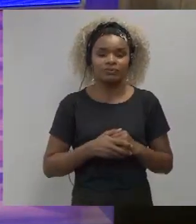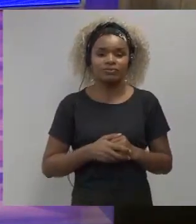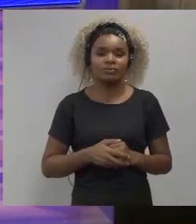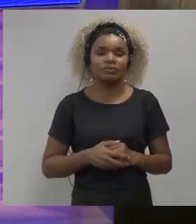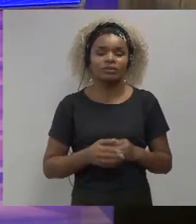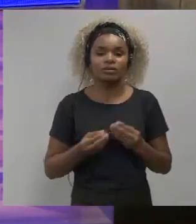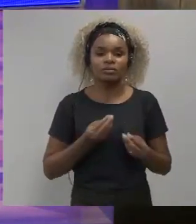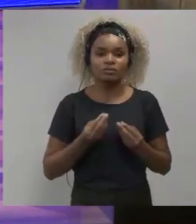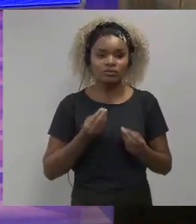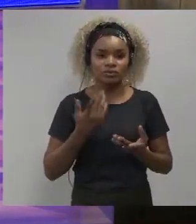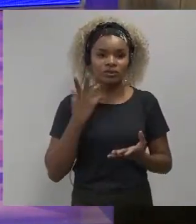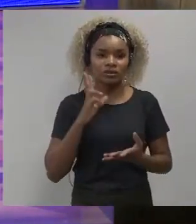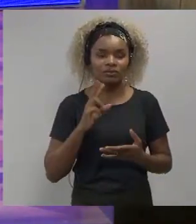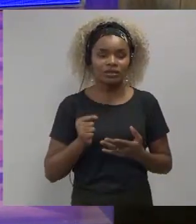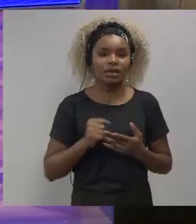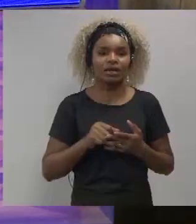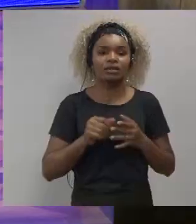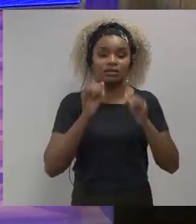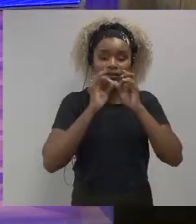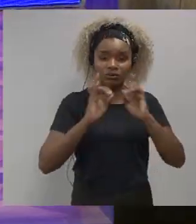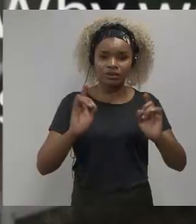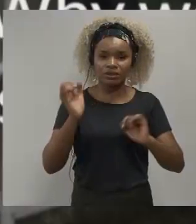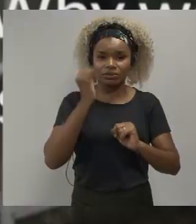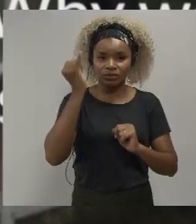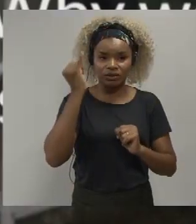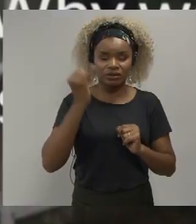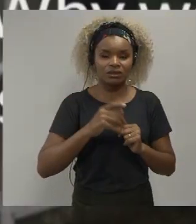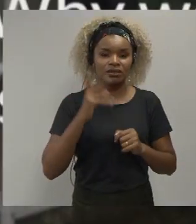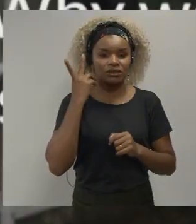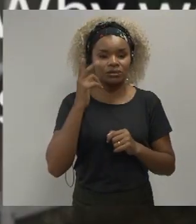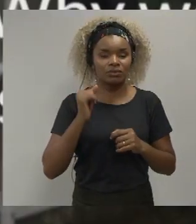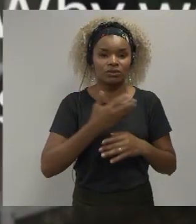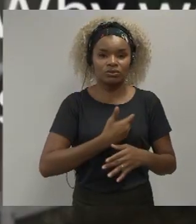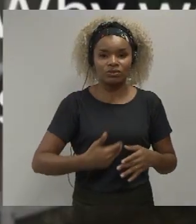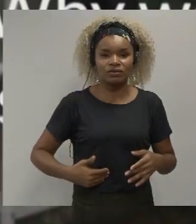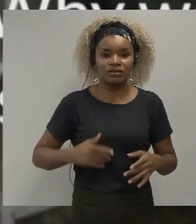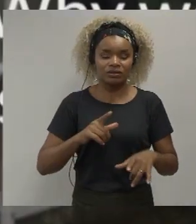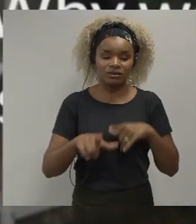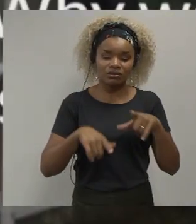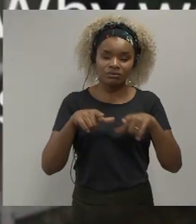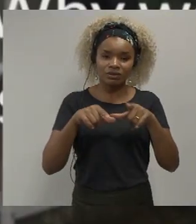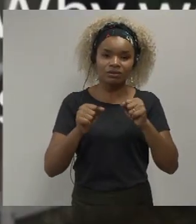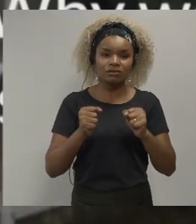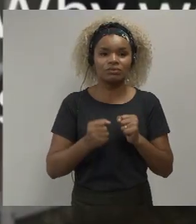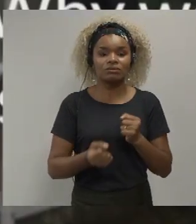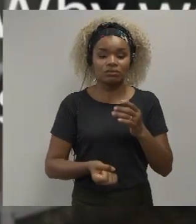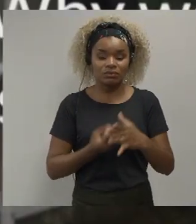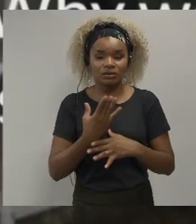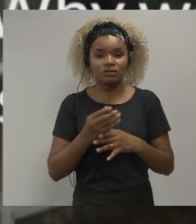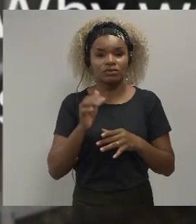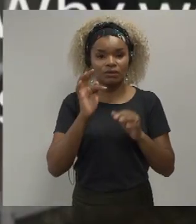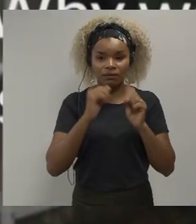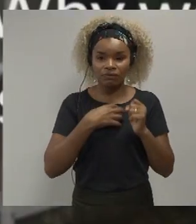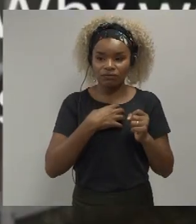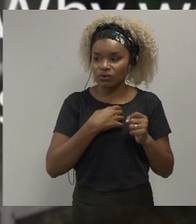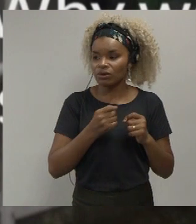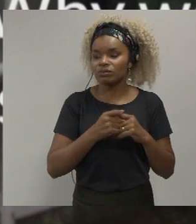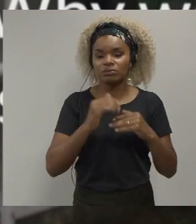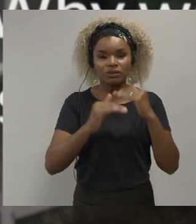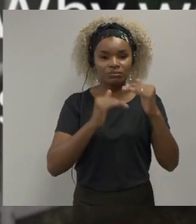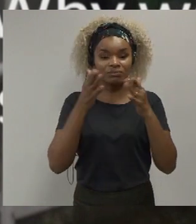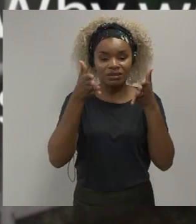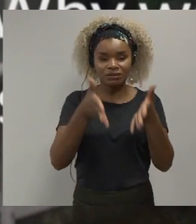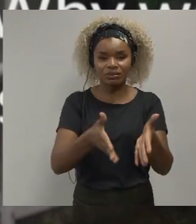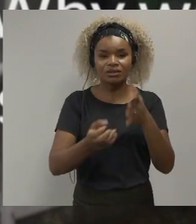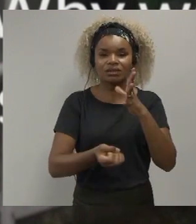lots of governments are creating ways for citizens to participate in policy making one of